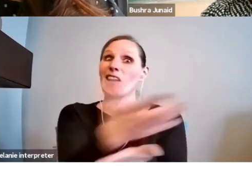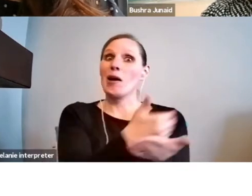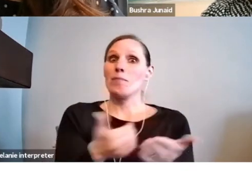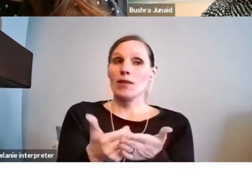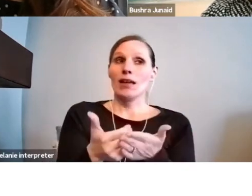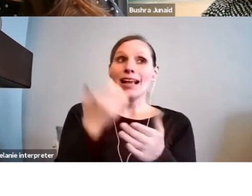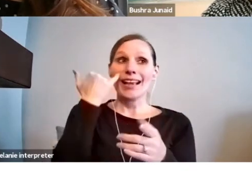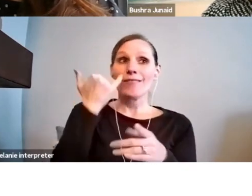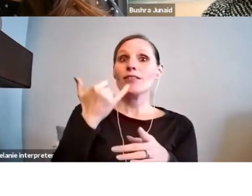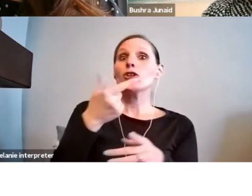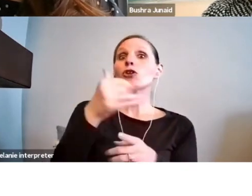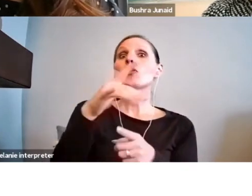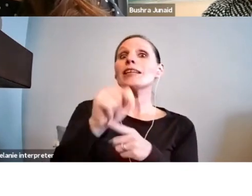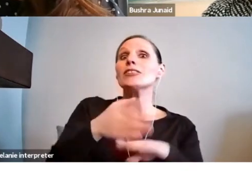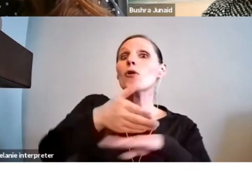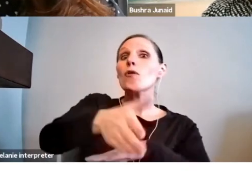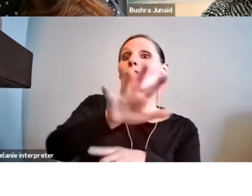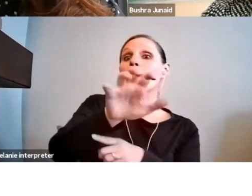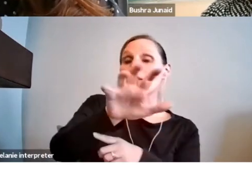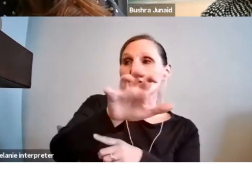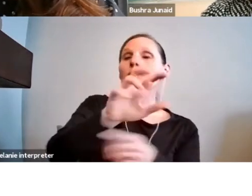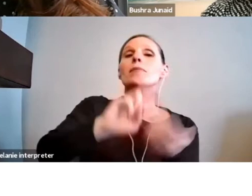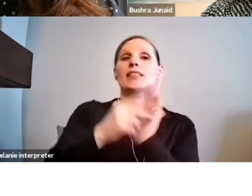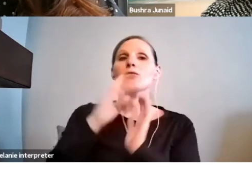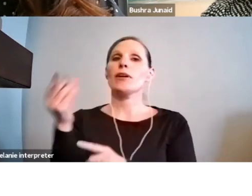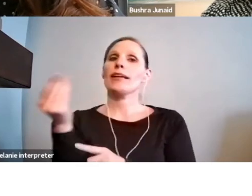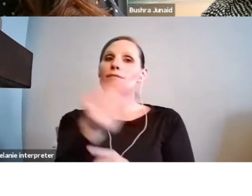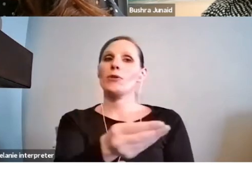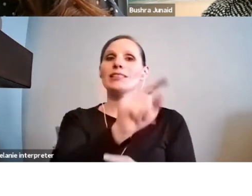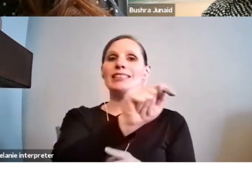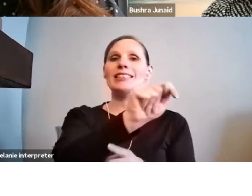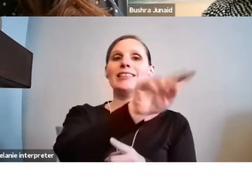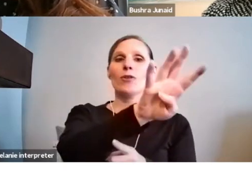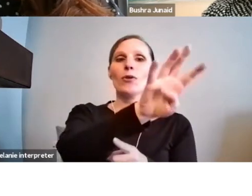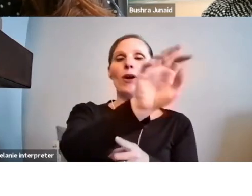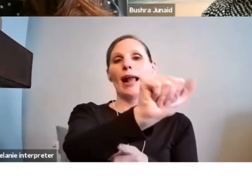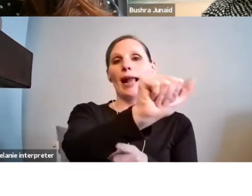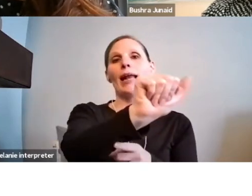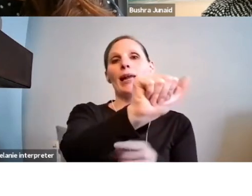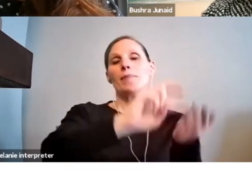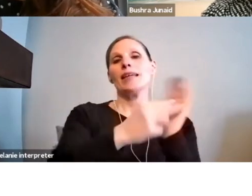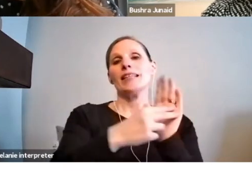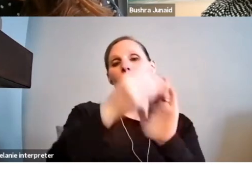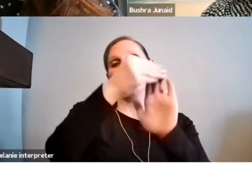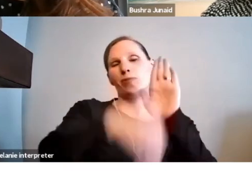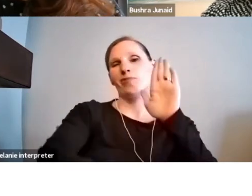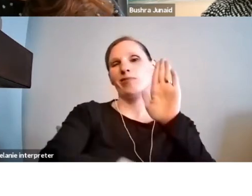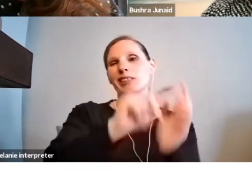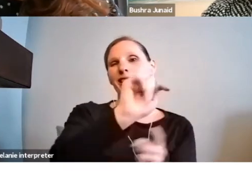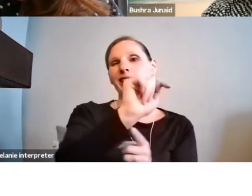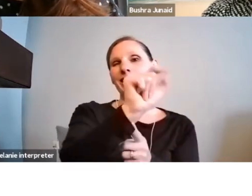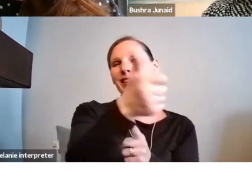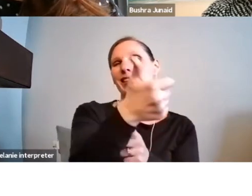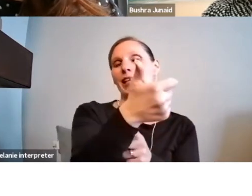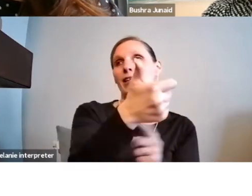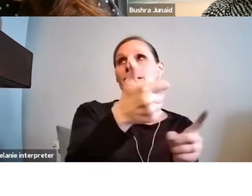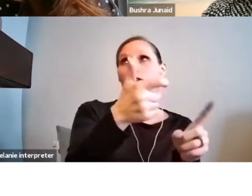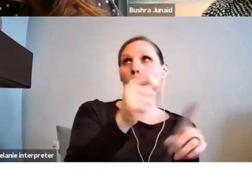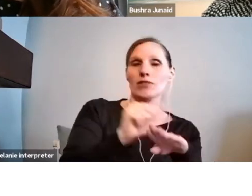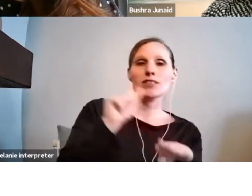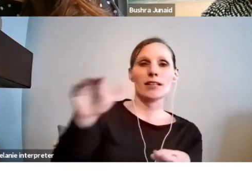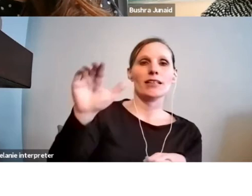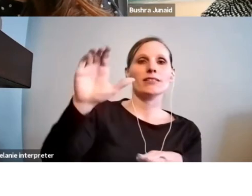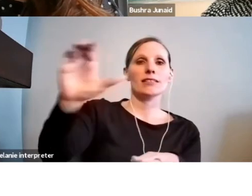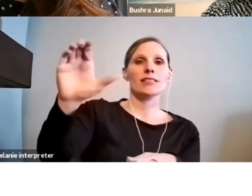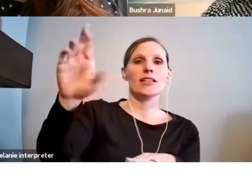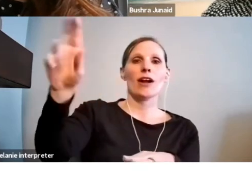T4A for that amount and that will need to be reported as income to the CRA when you file your taxes.